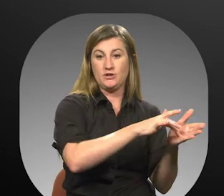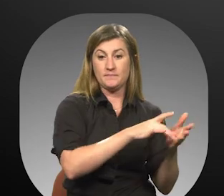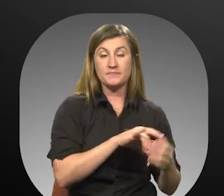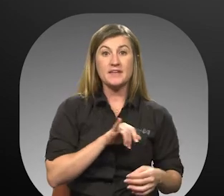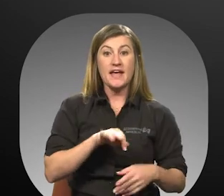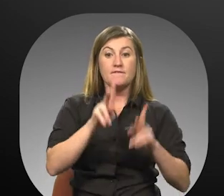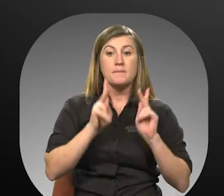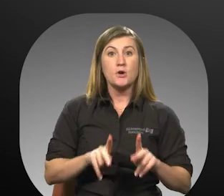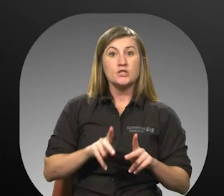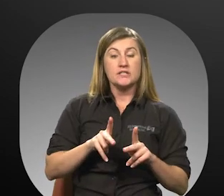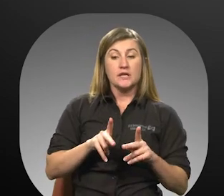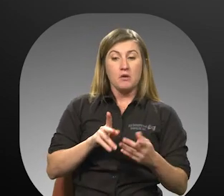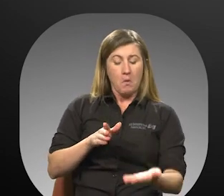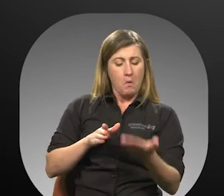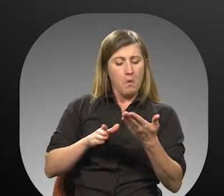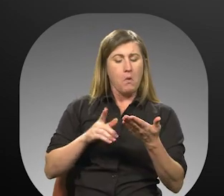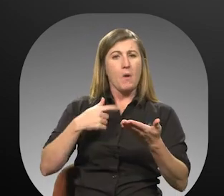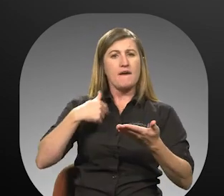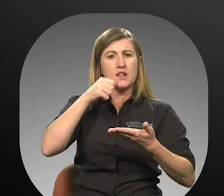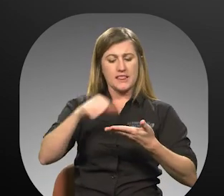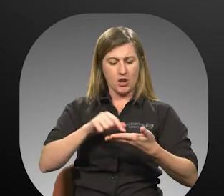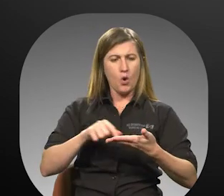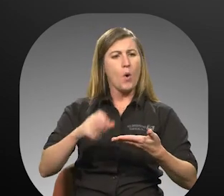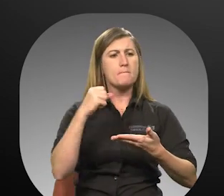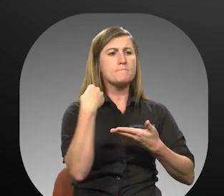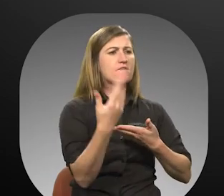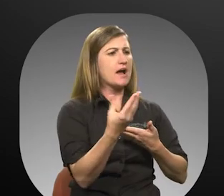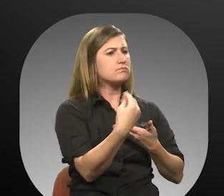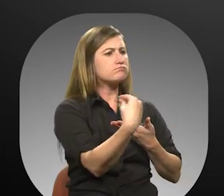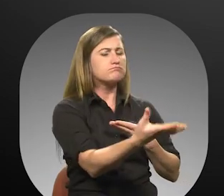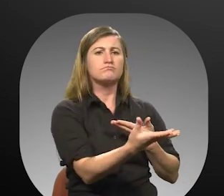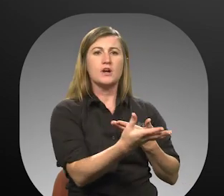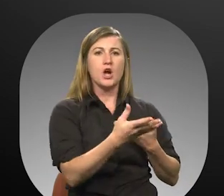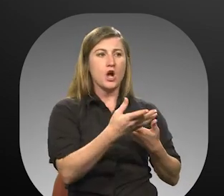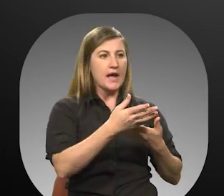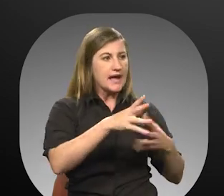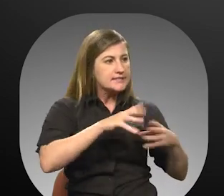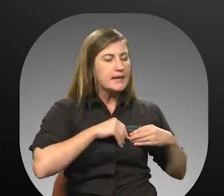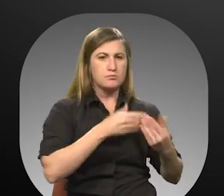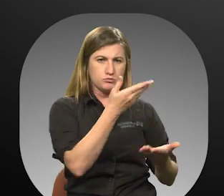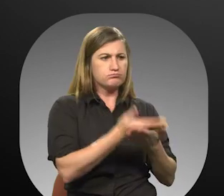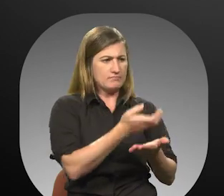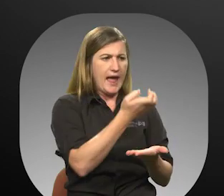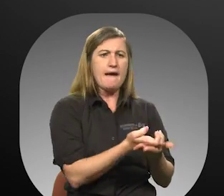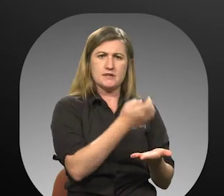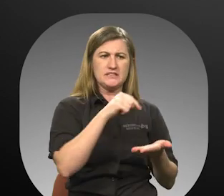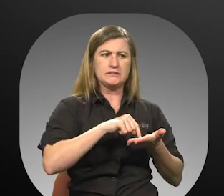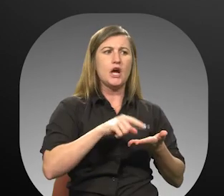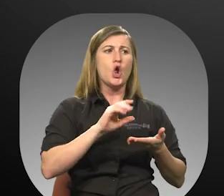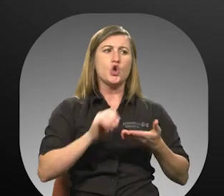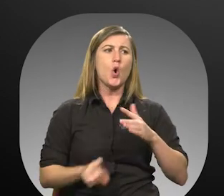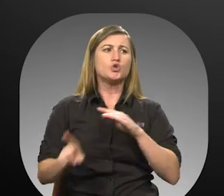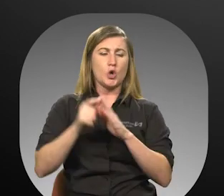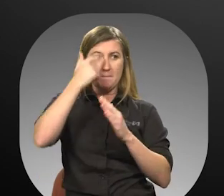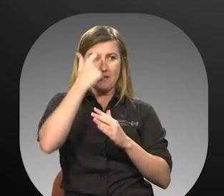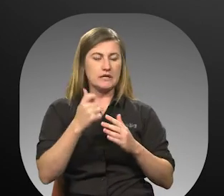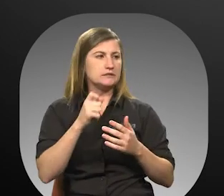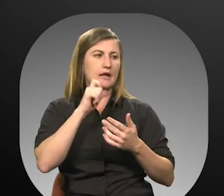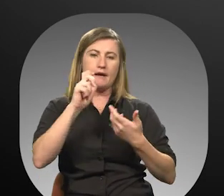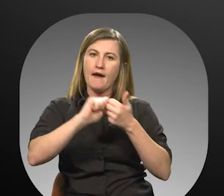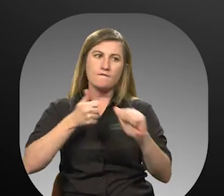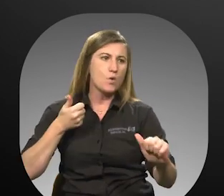responds to any no-show notifications and provides acceptable, verifiable evidence that the no-show was due to an unforeseen,